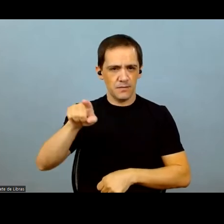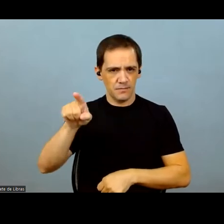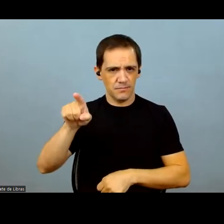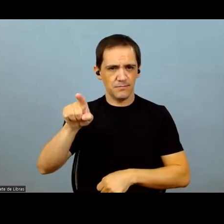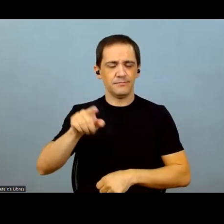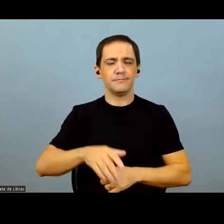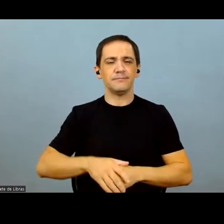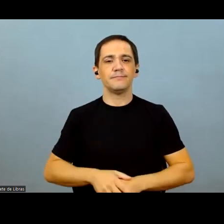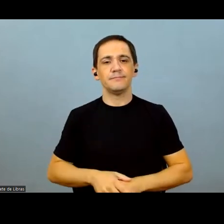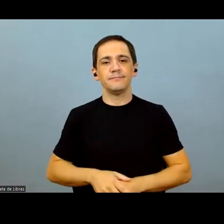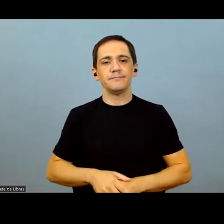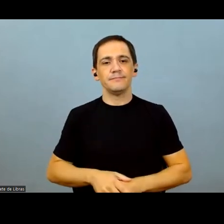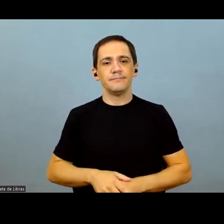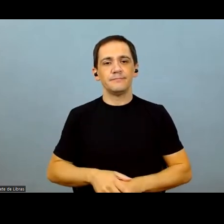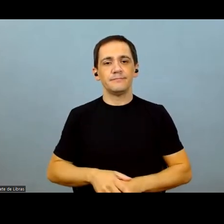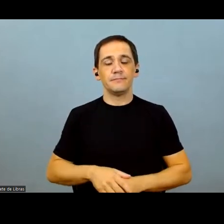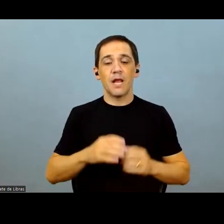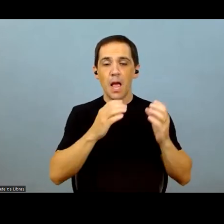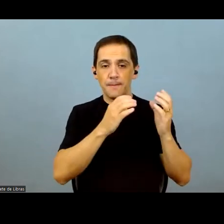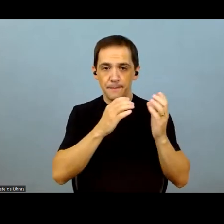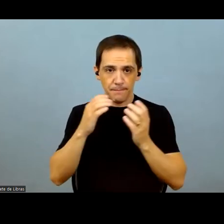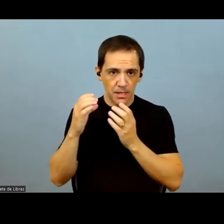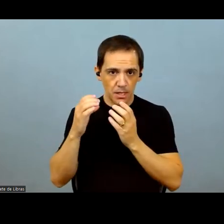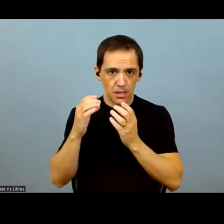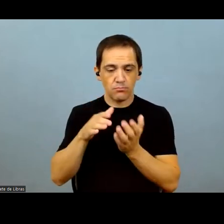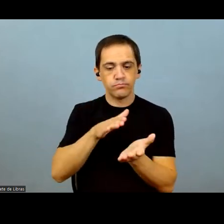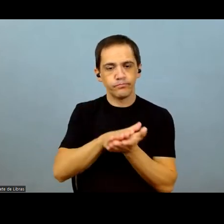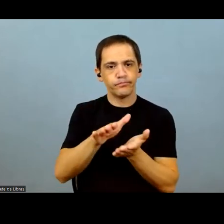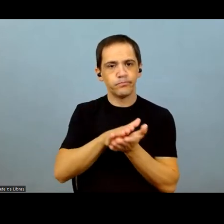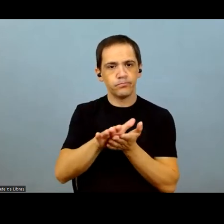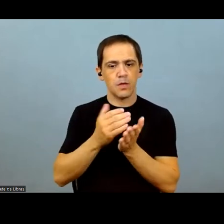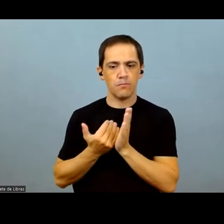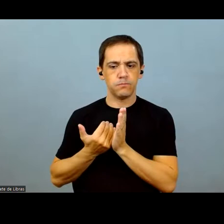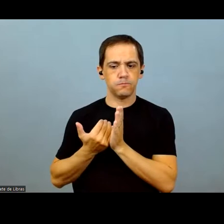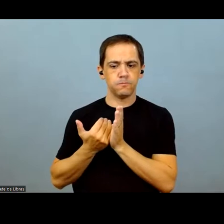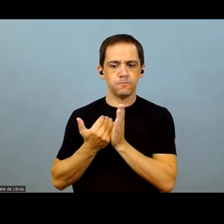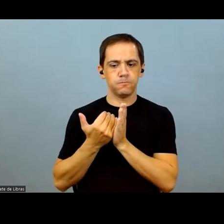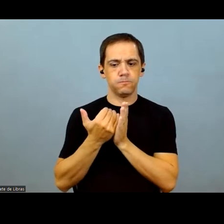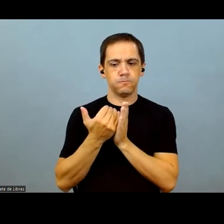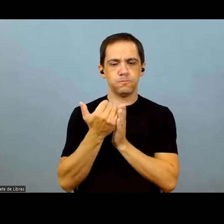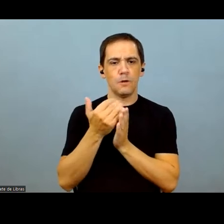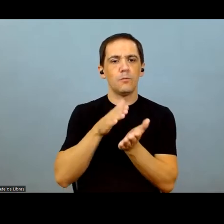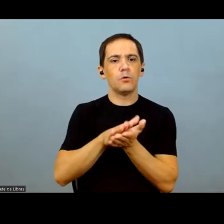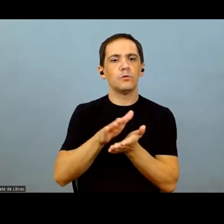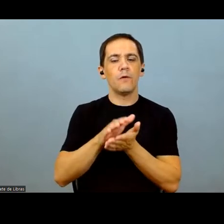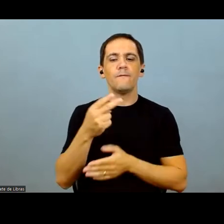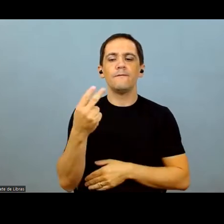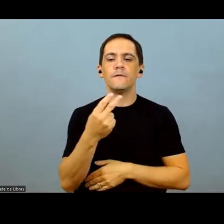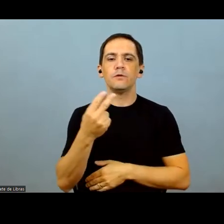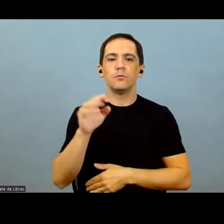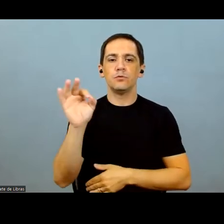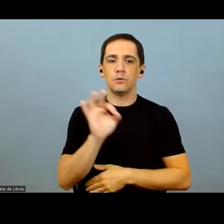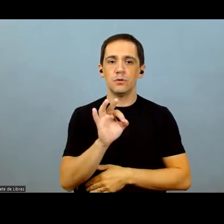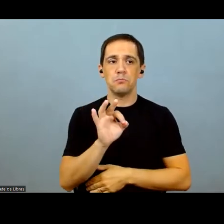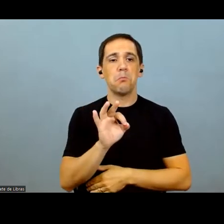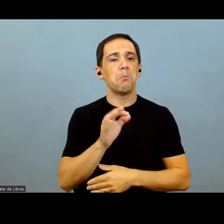is Maranhão. So in corn, we are increasing yield by 22% in the